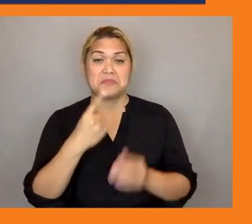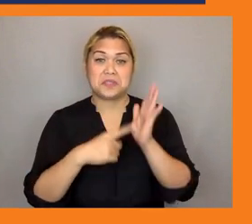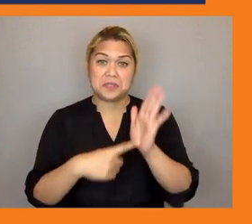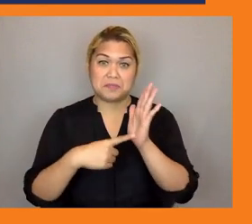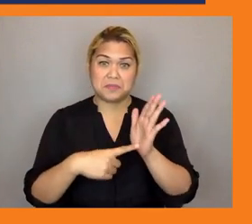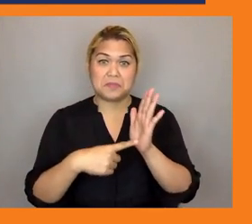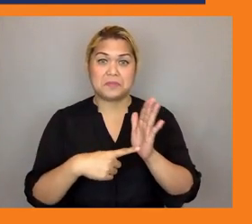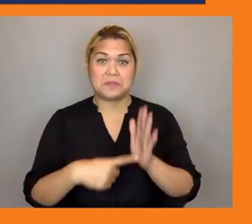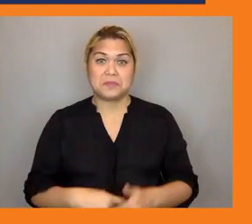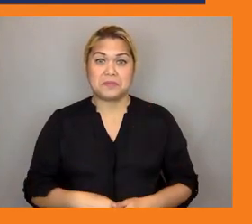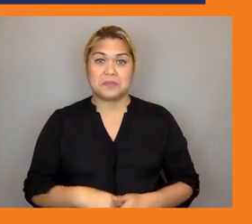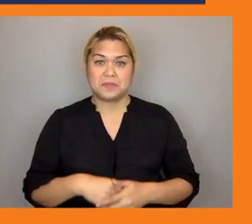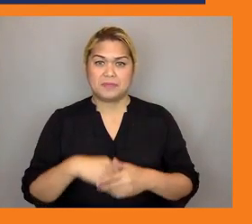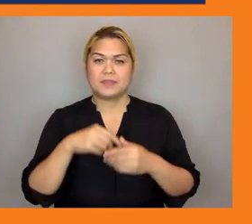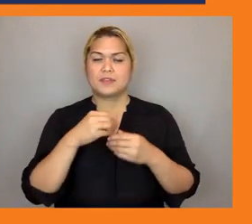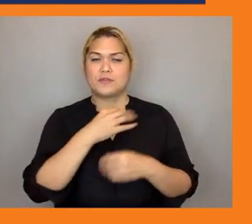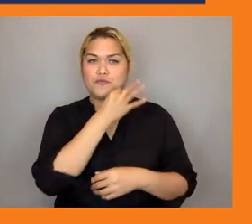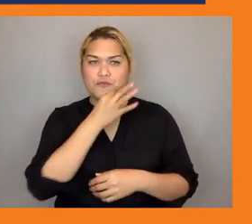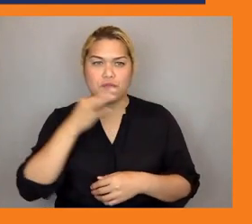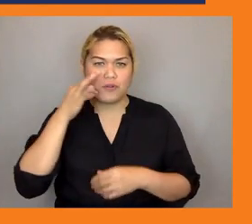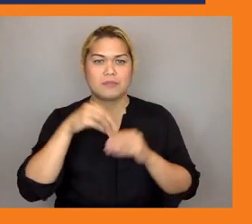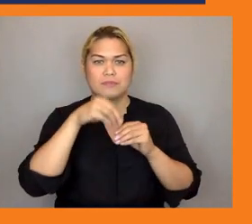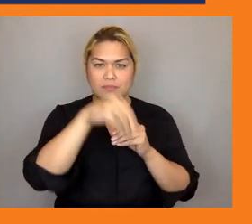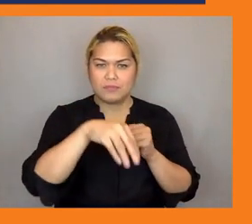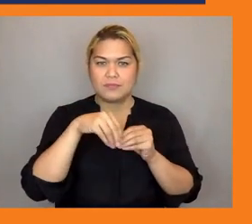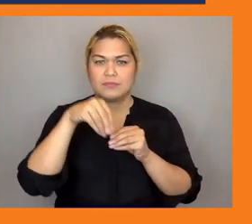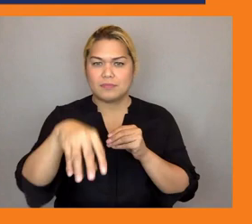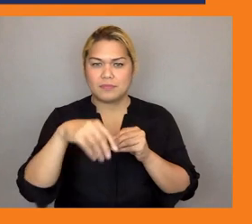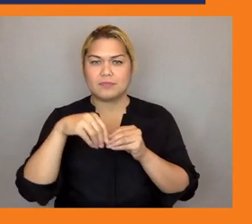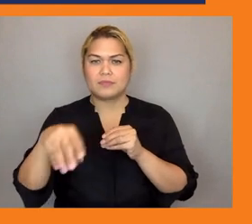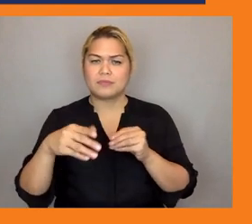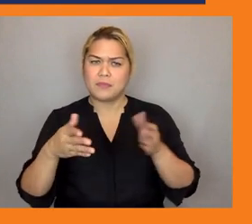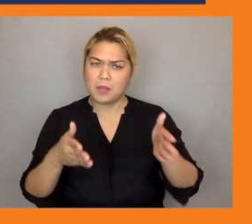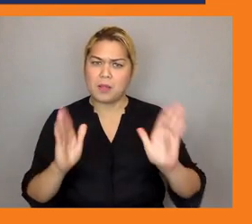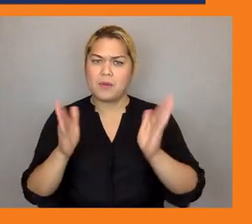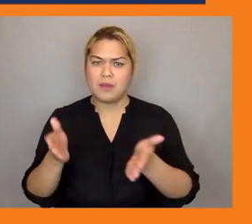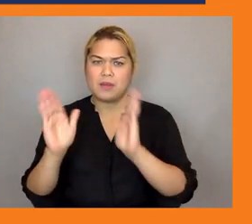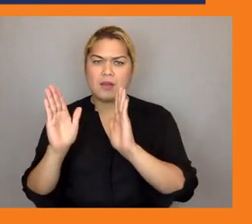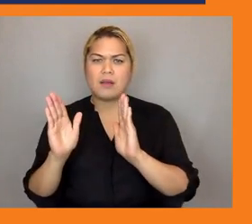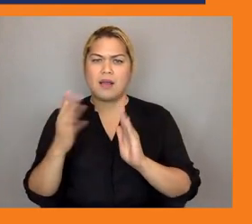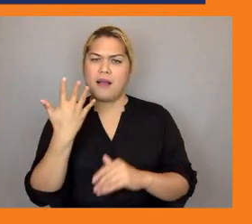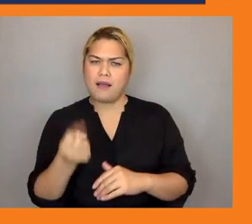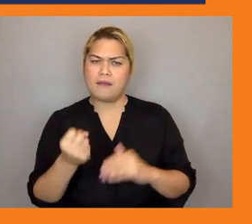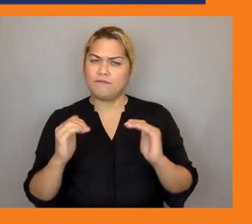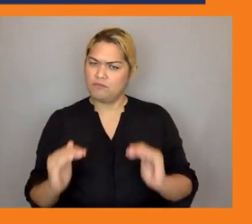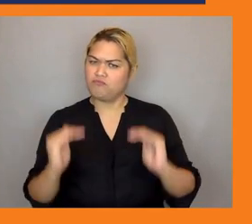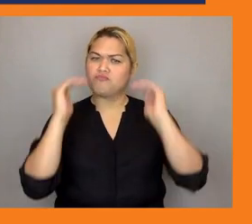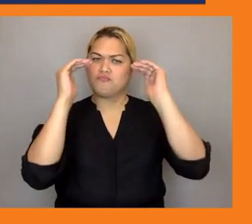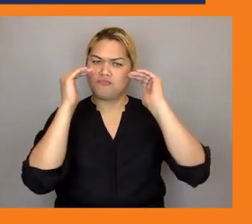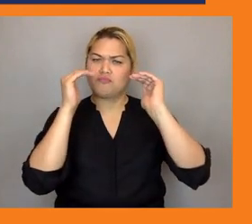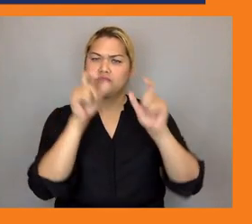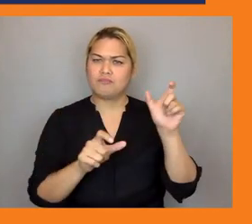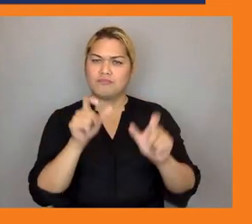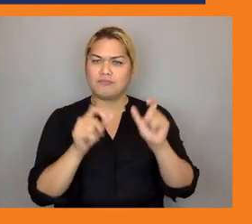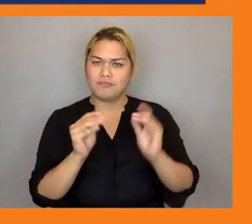even though structural transformation has advanced and we've seen a shift also of young people's job opportunities from agriculture into